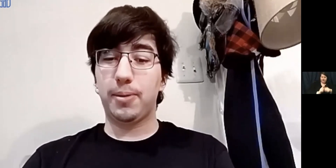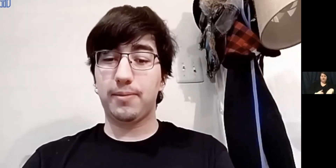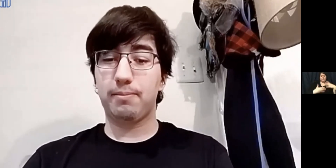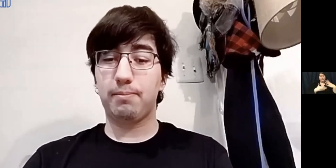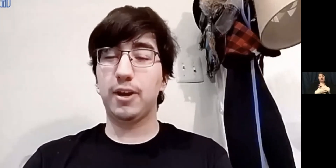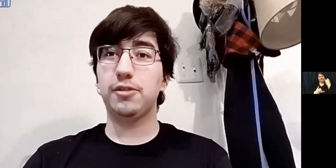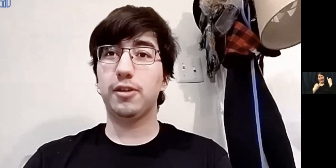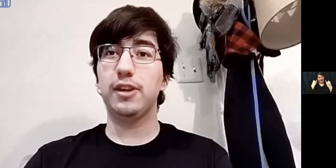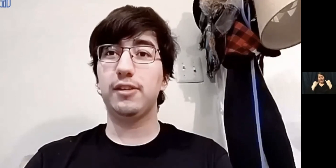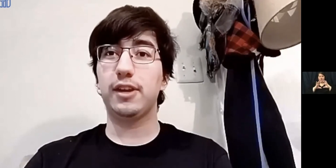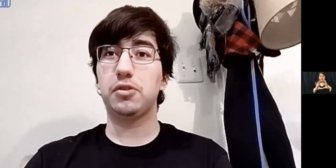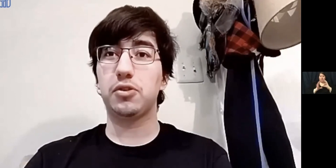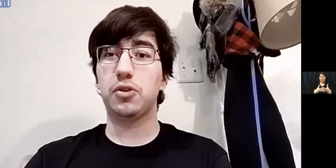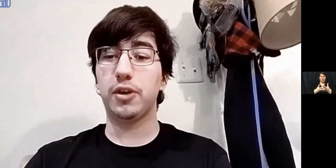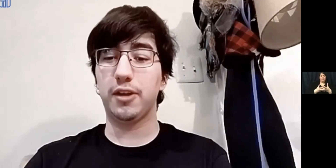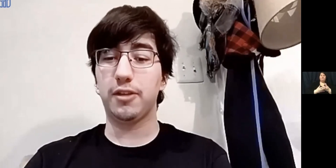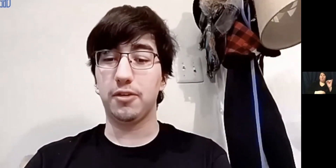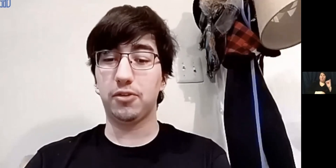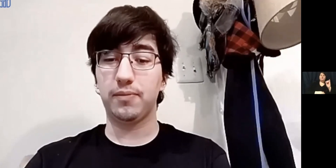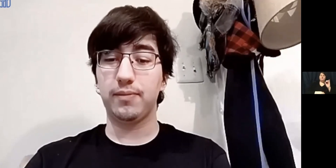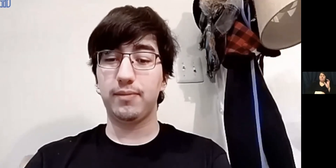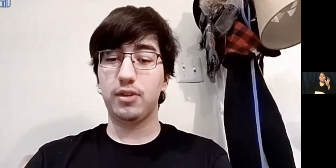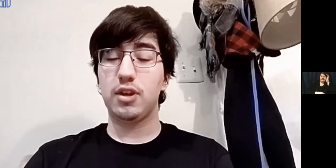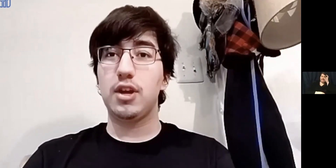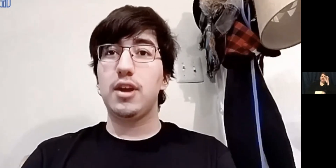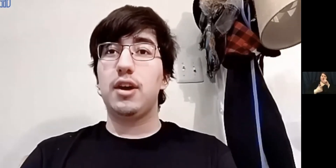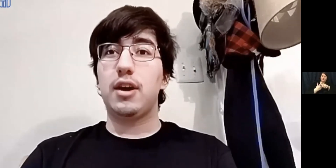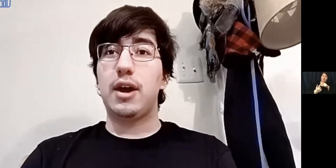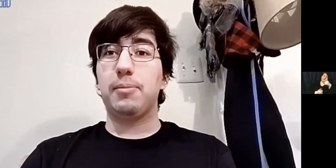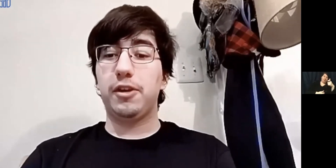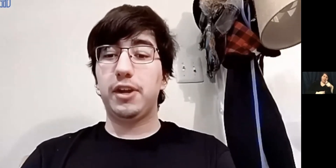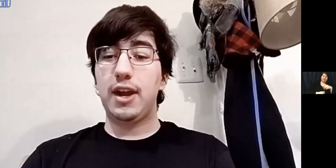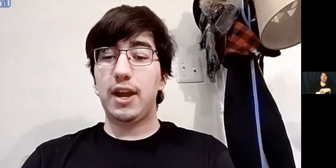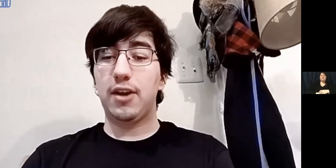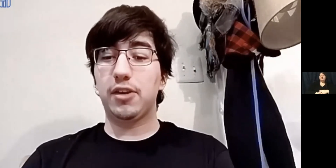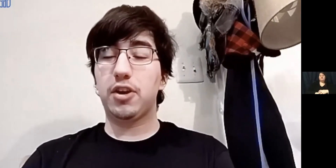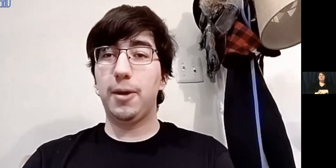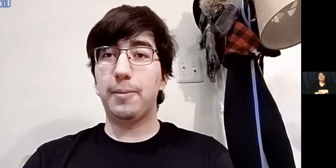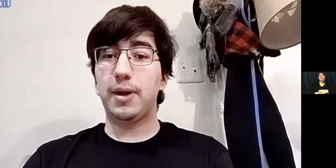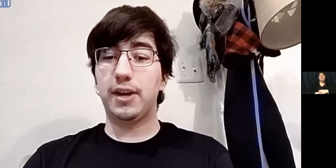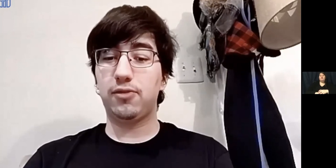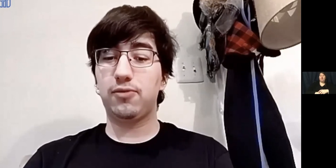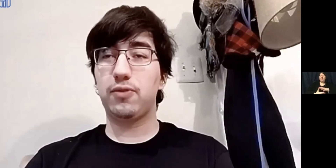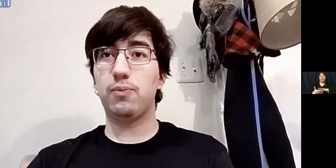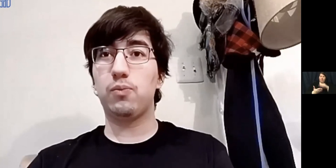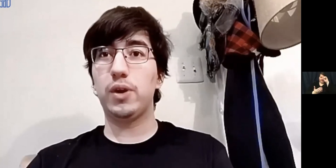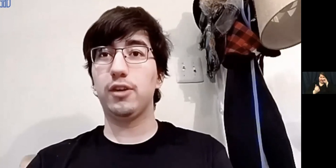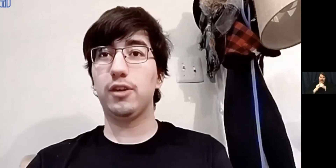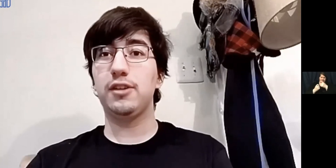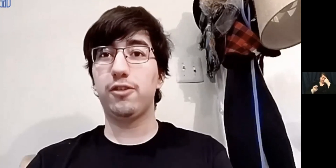to the group, but also listening toward others. I'm learning how to compromise